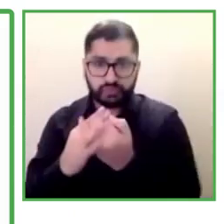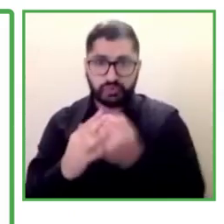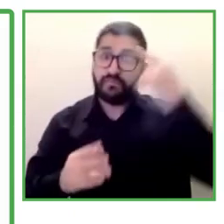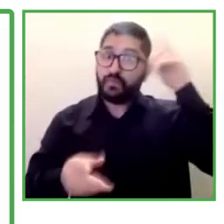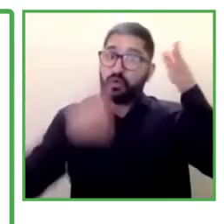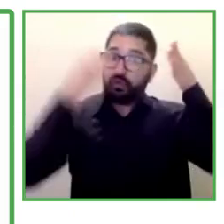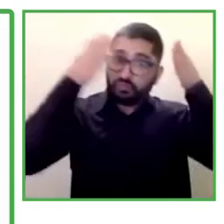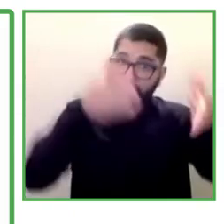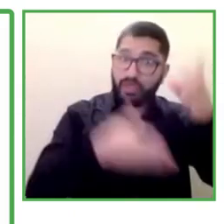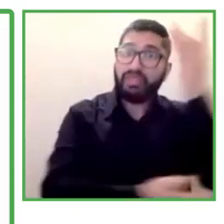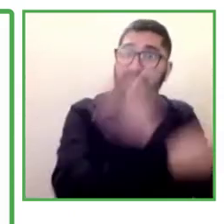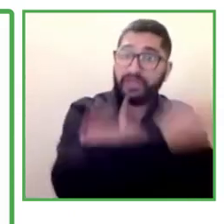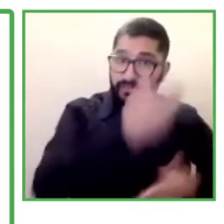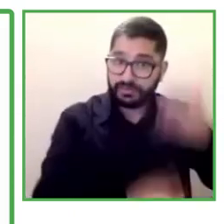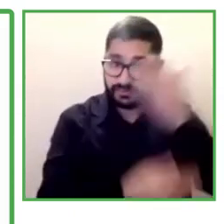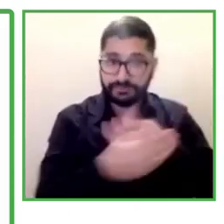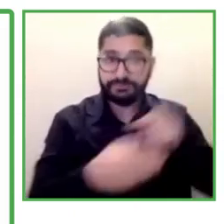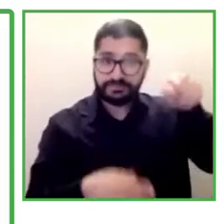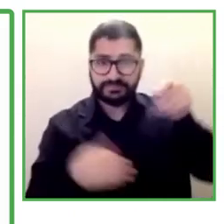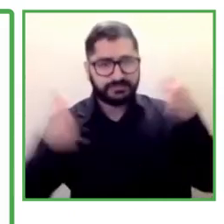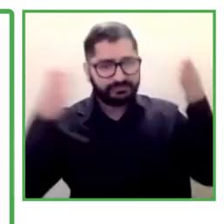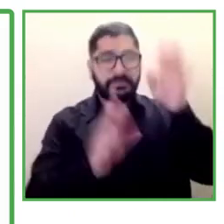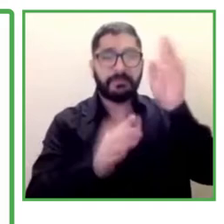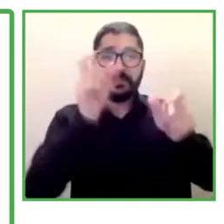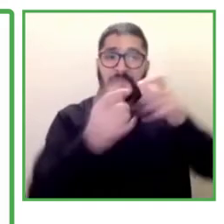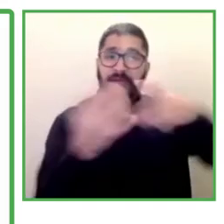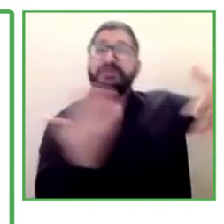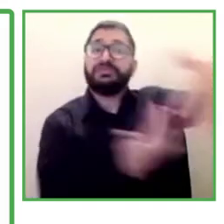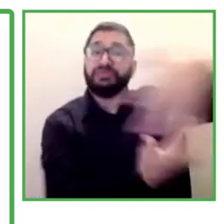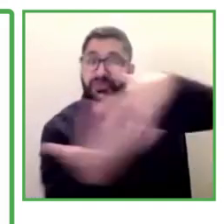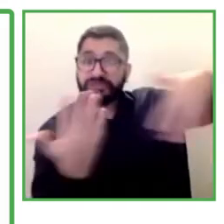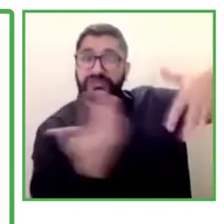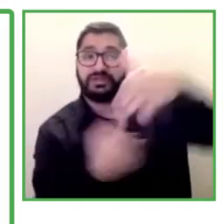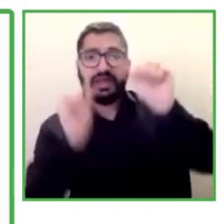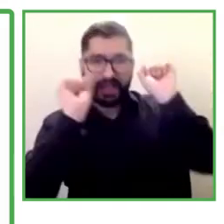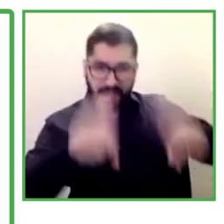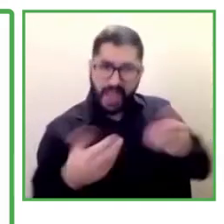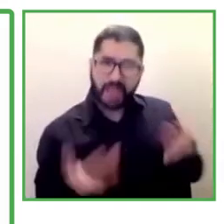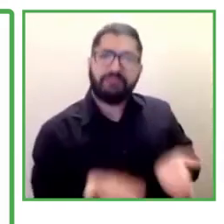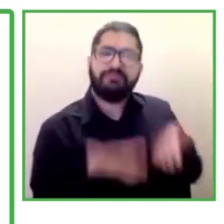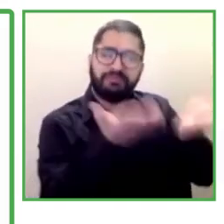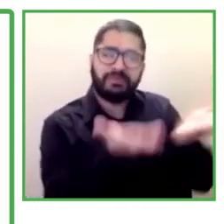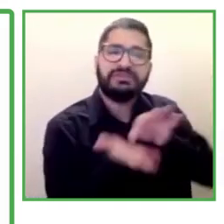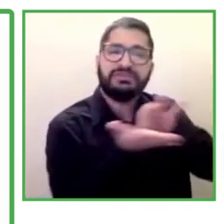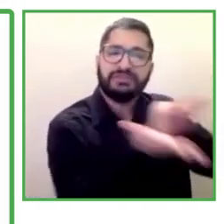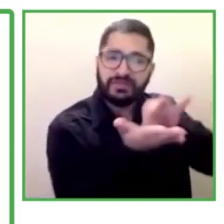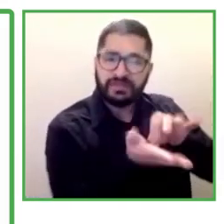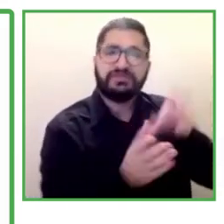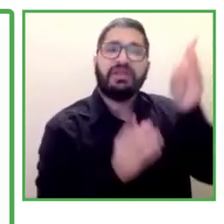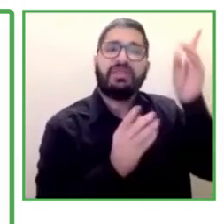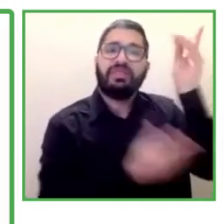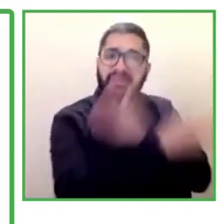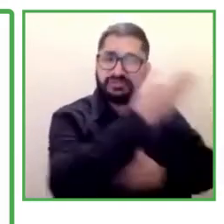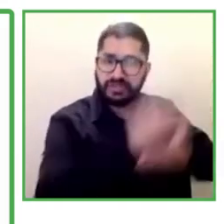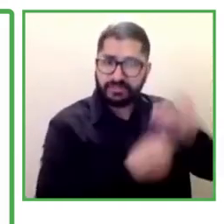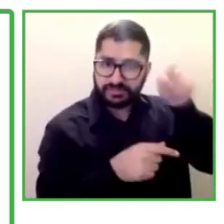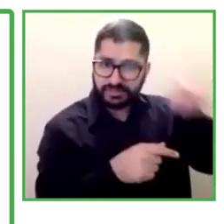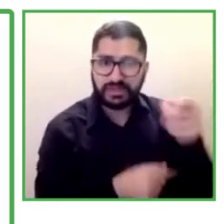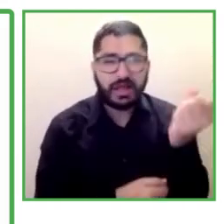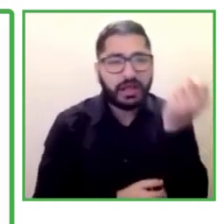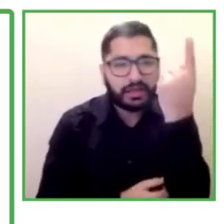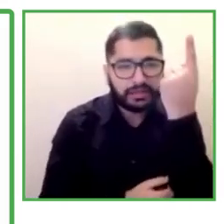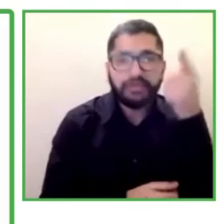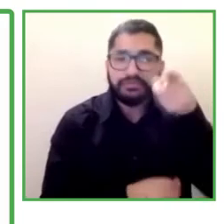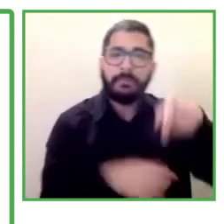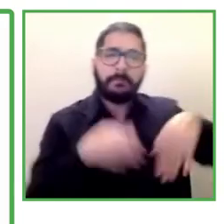service providers for those companies to understand disabled people, their characteristics and their needs. So